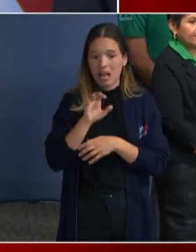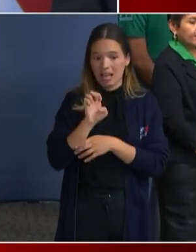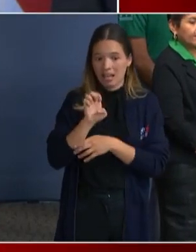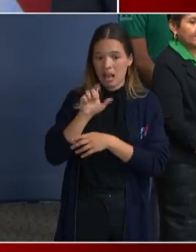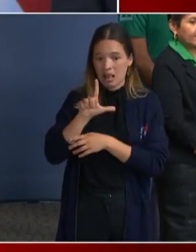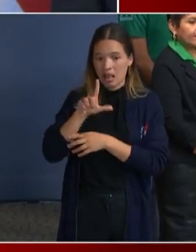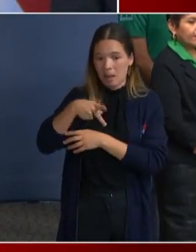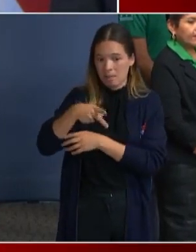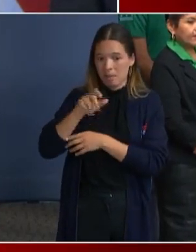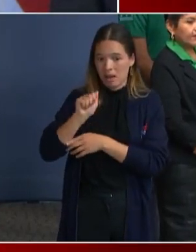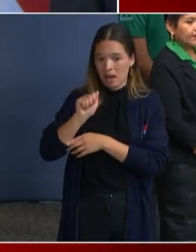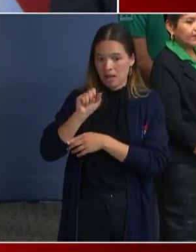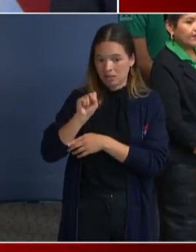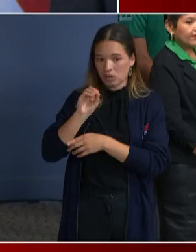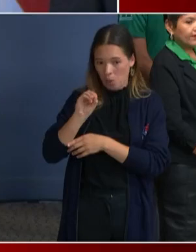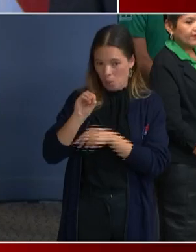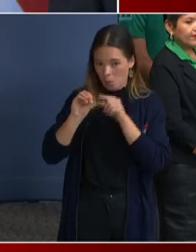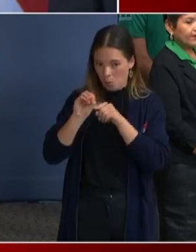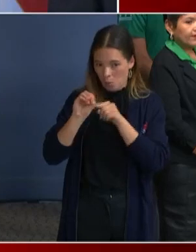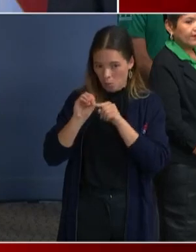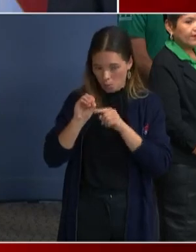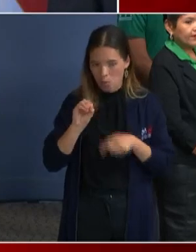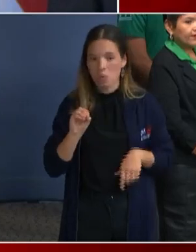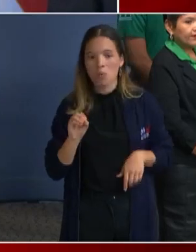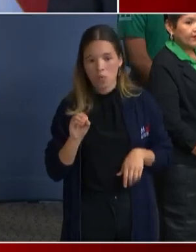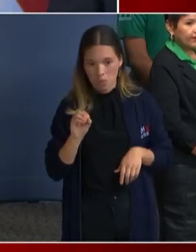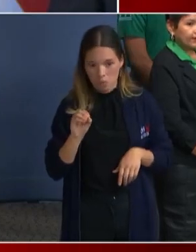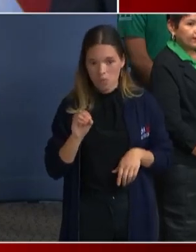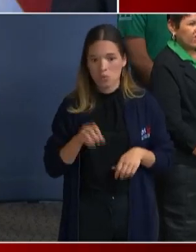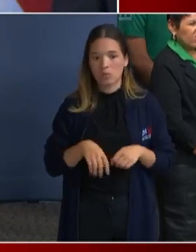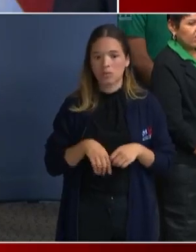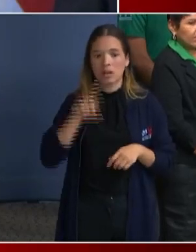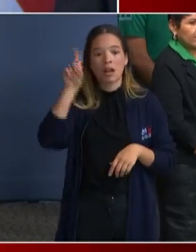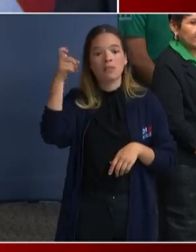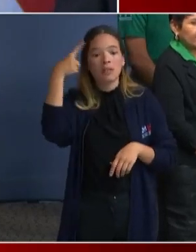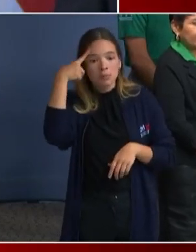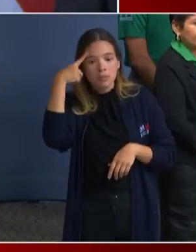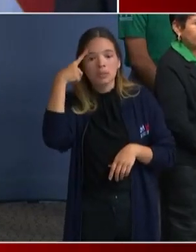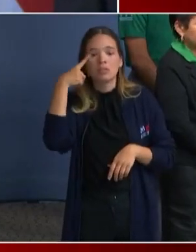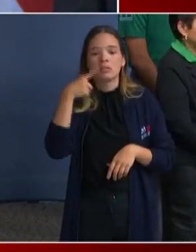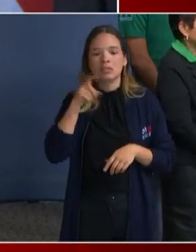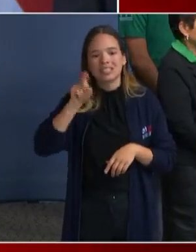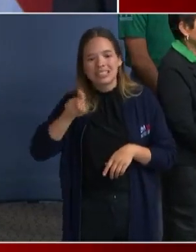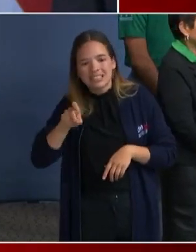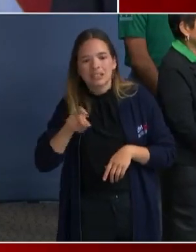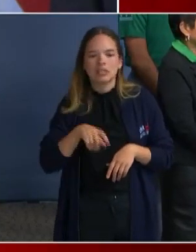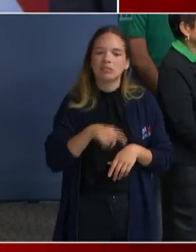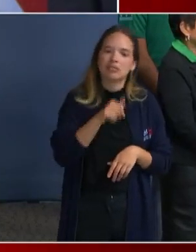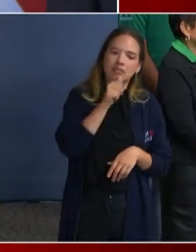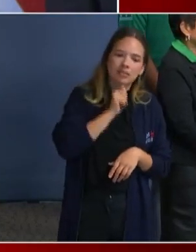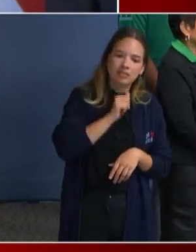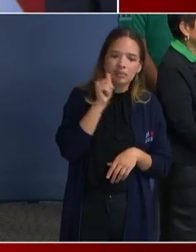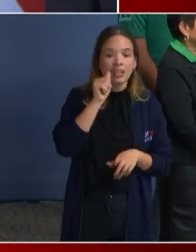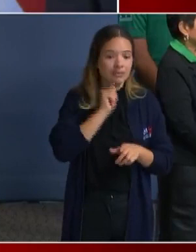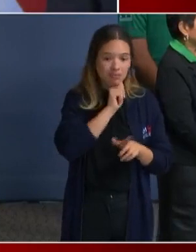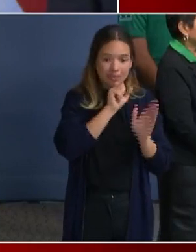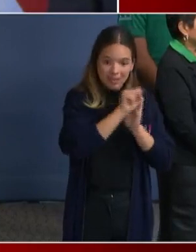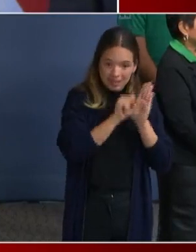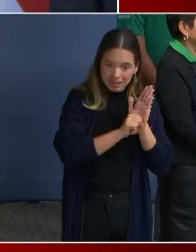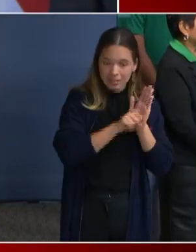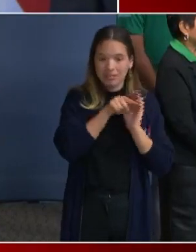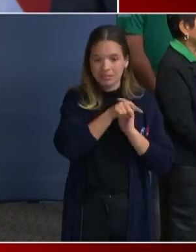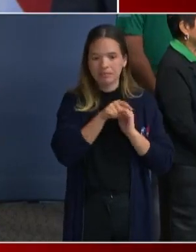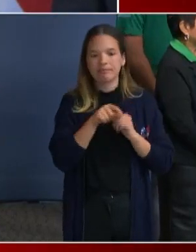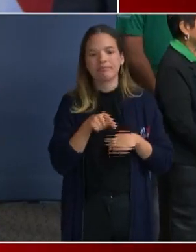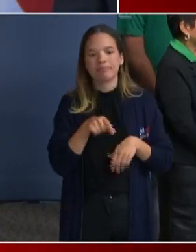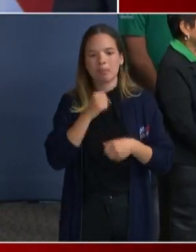And in many ways, the governors of Texas and Arizona have turned us into a border town. We don't know